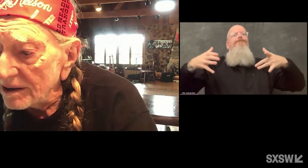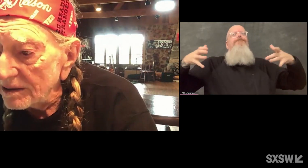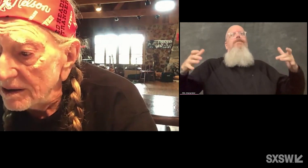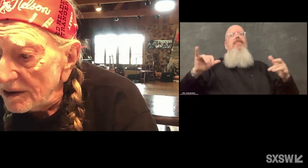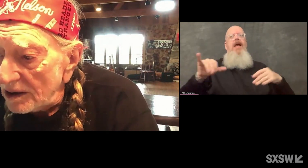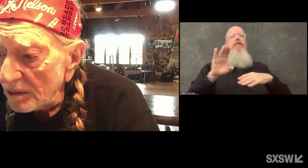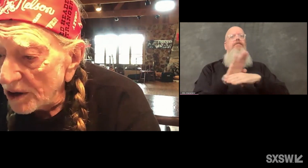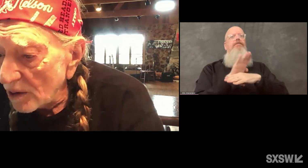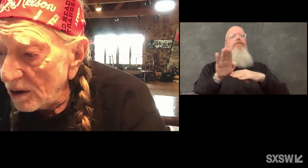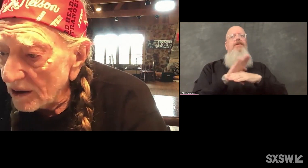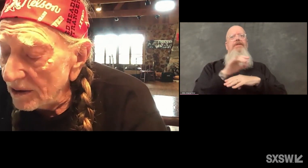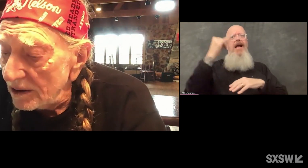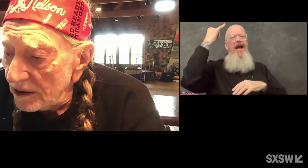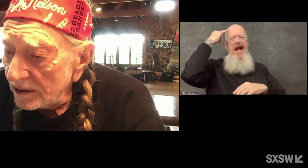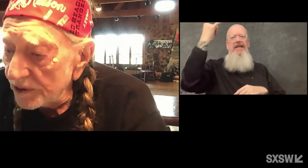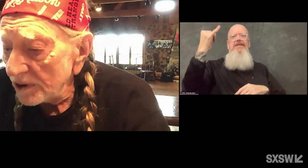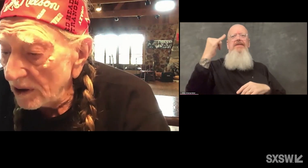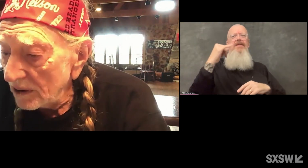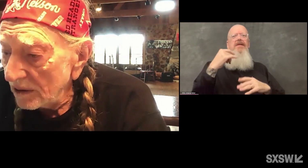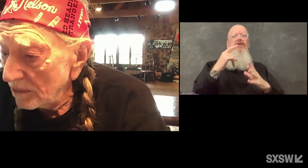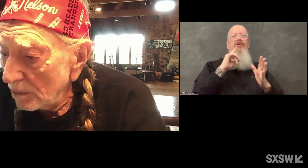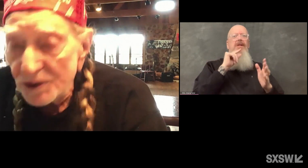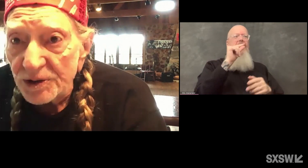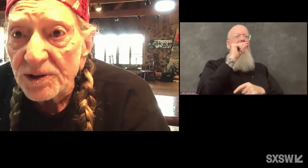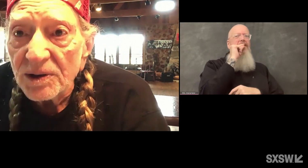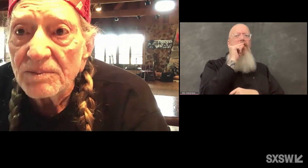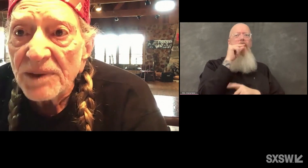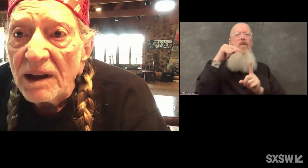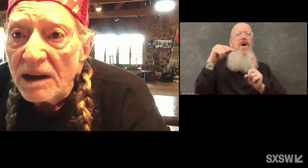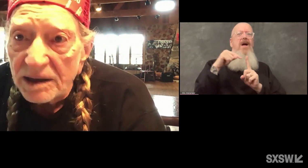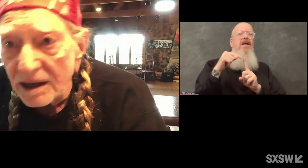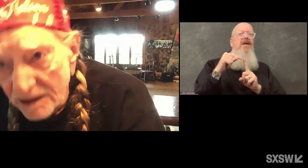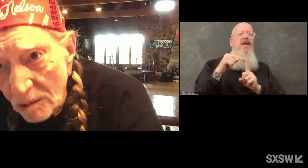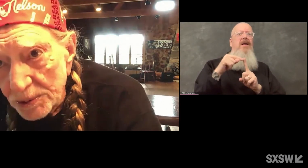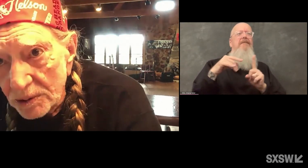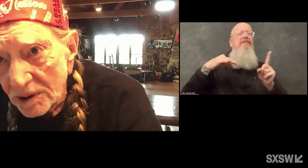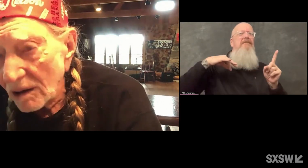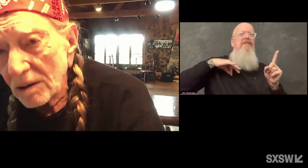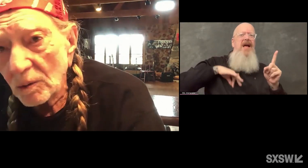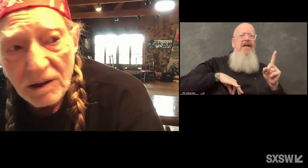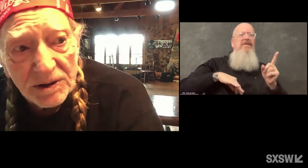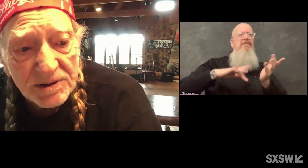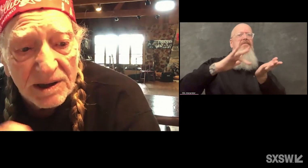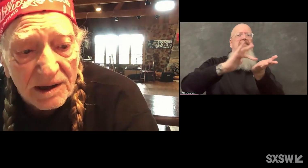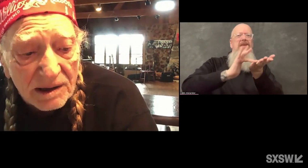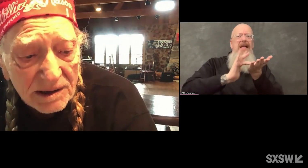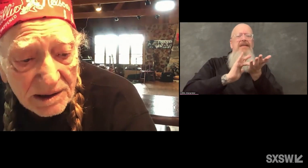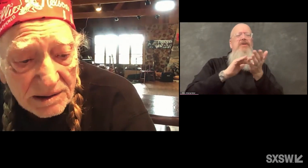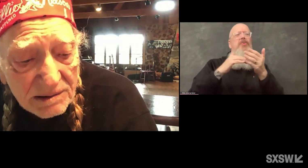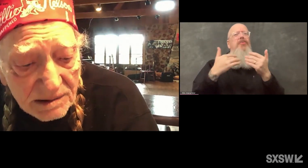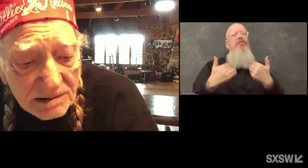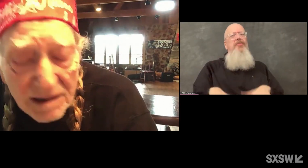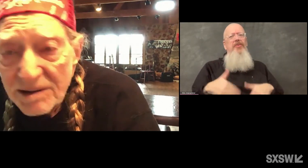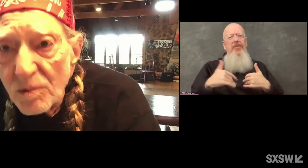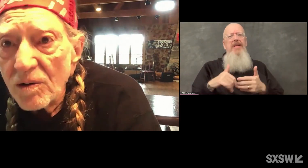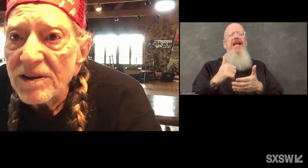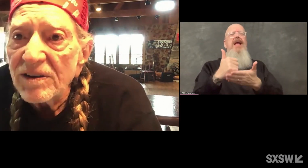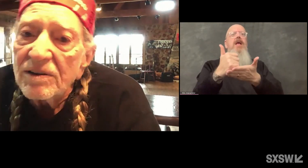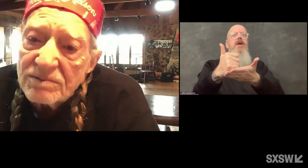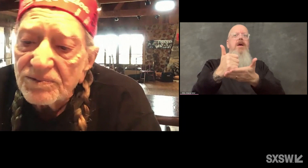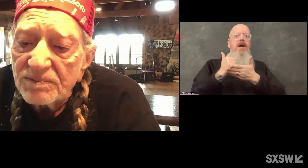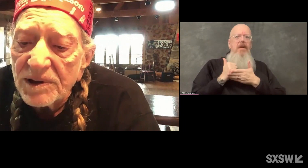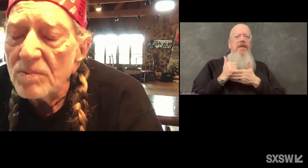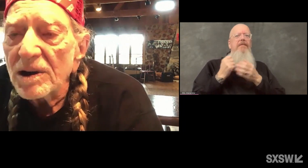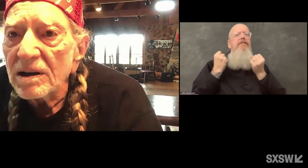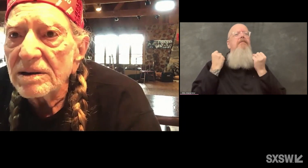that marijuana is medicinal. It can help you in a lot of ways. And the more